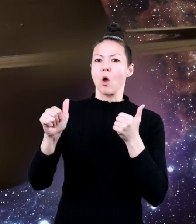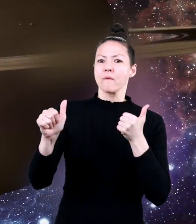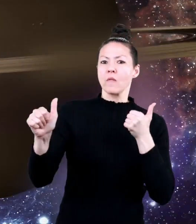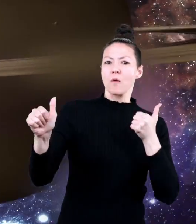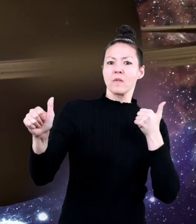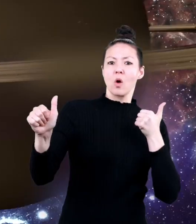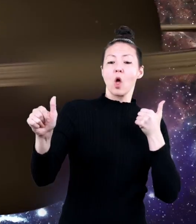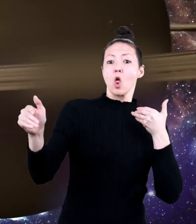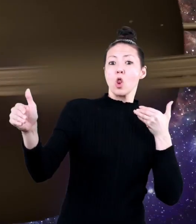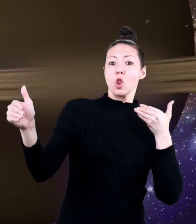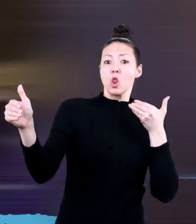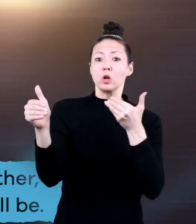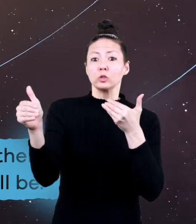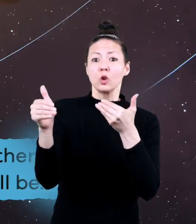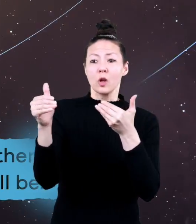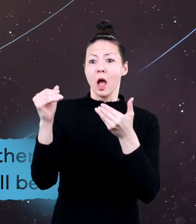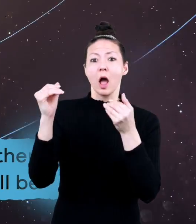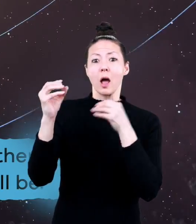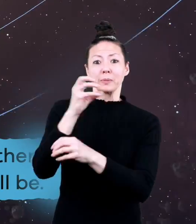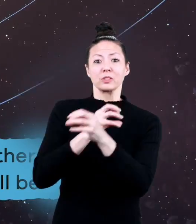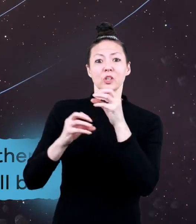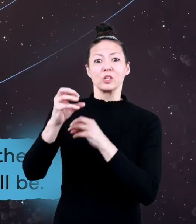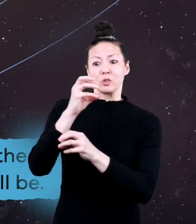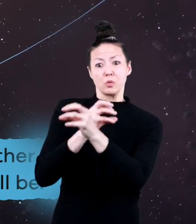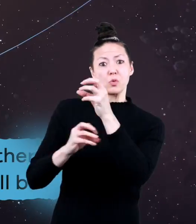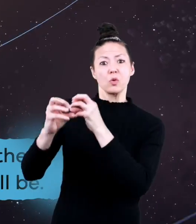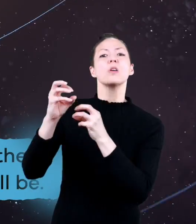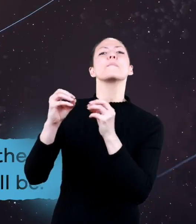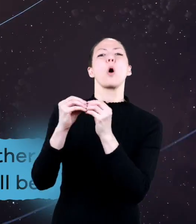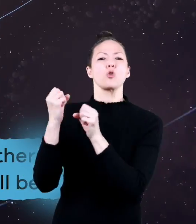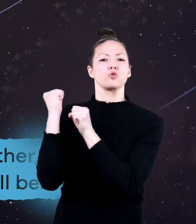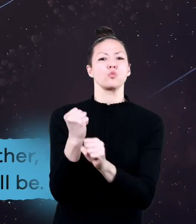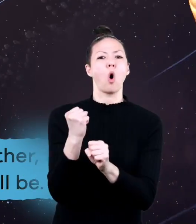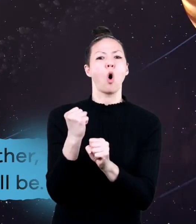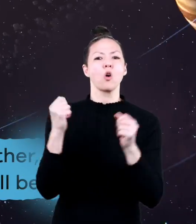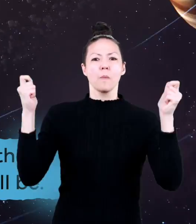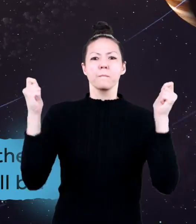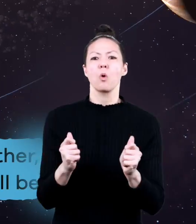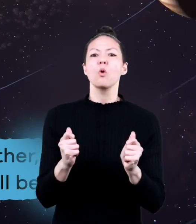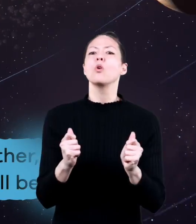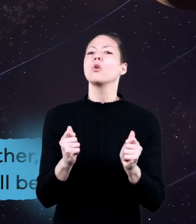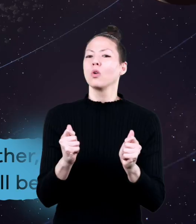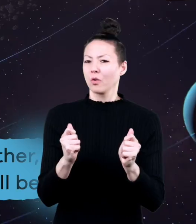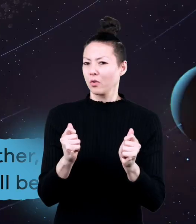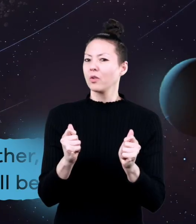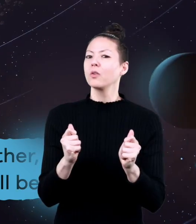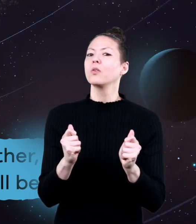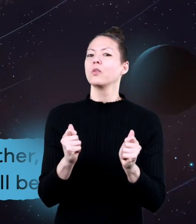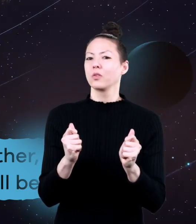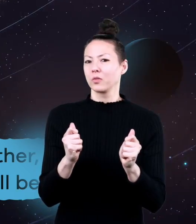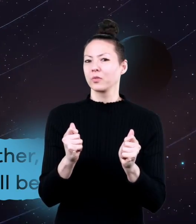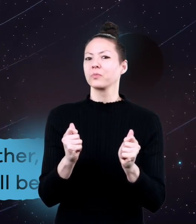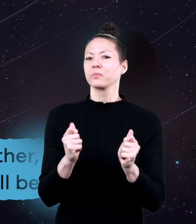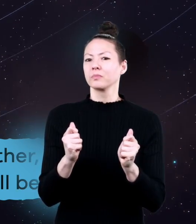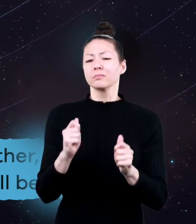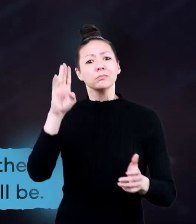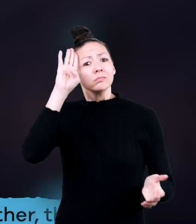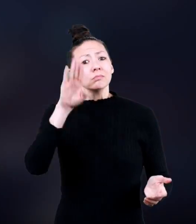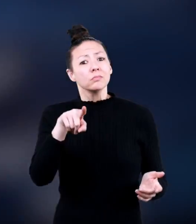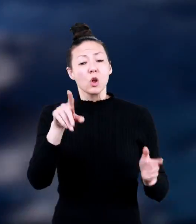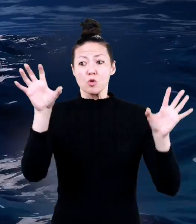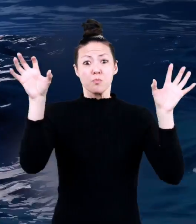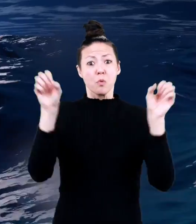weaker with distance. The closer the objects are to each other, the stronger the gravitational pull will be.